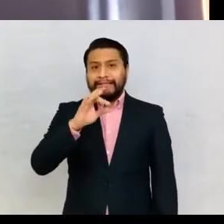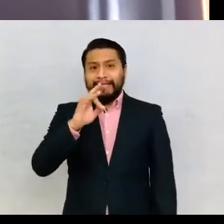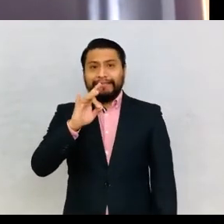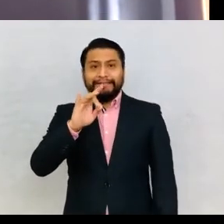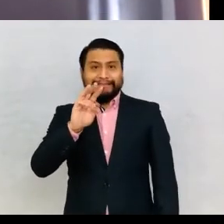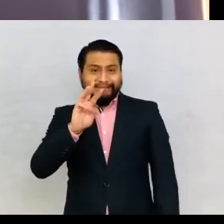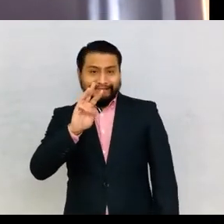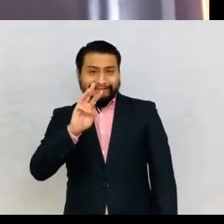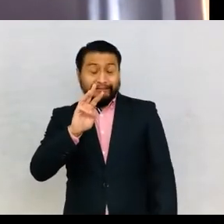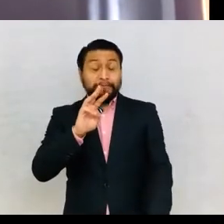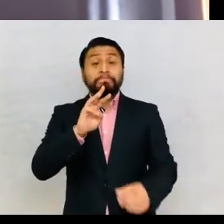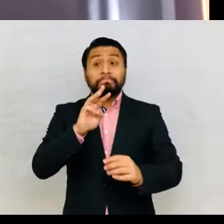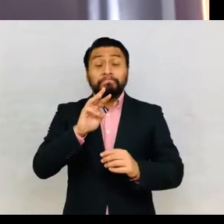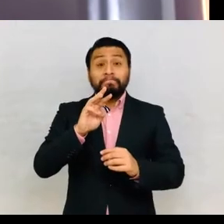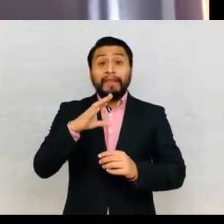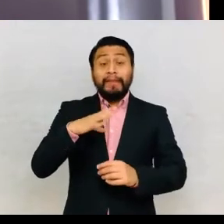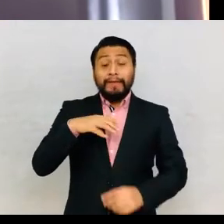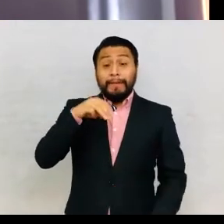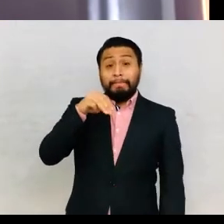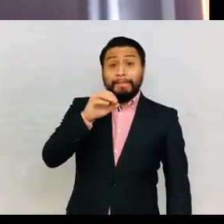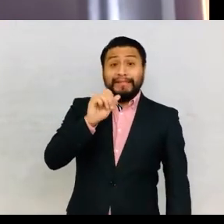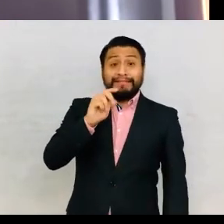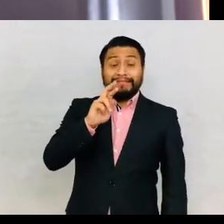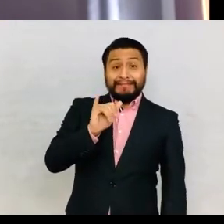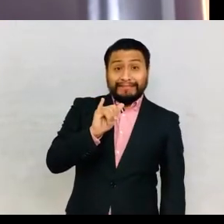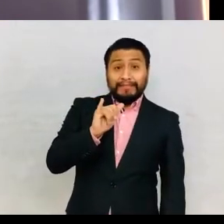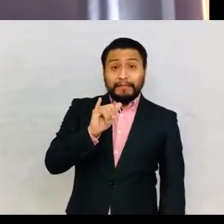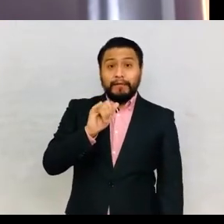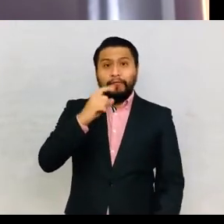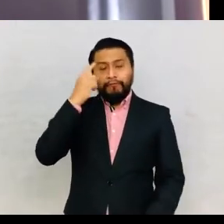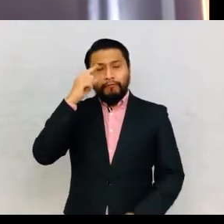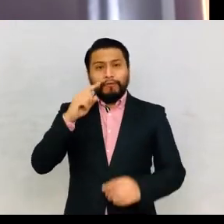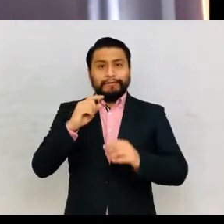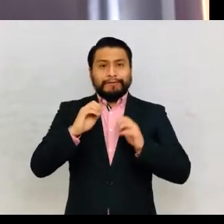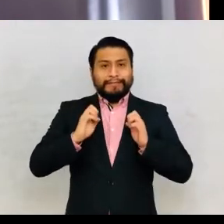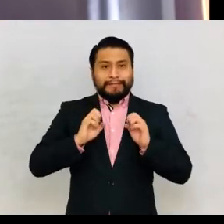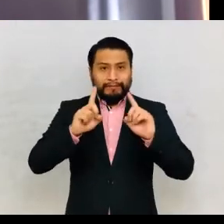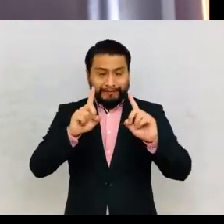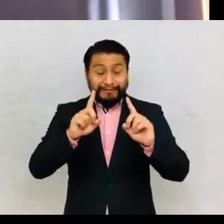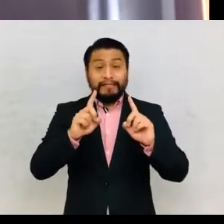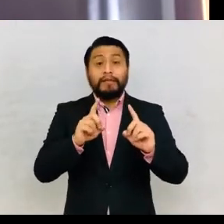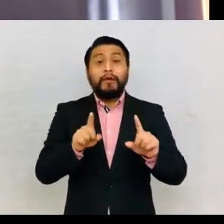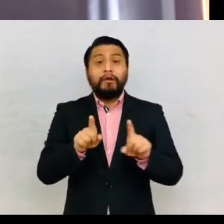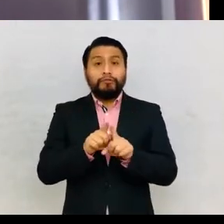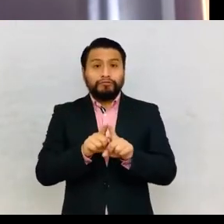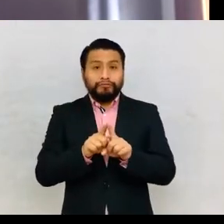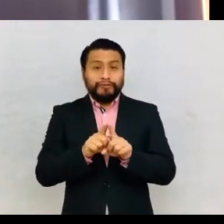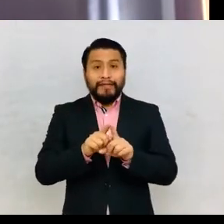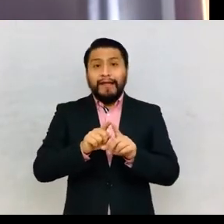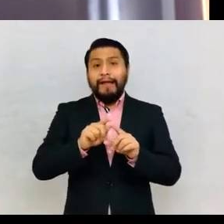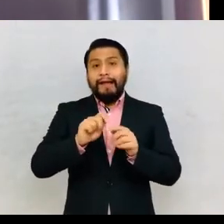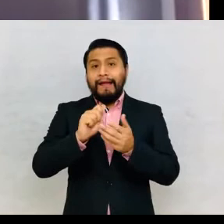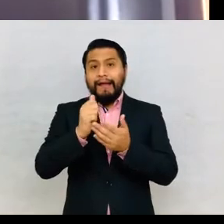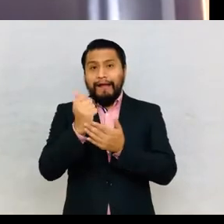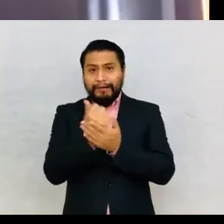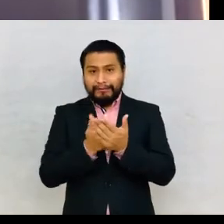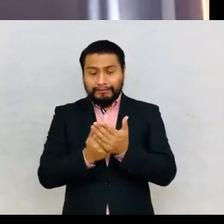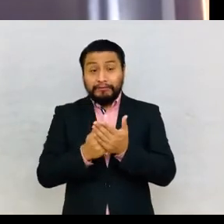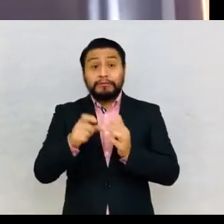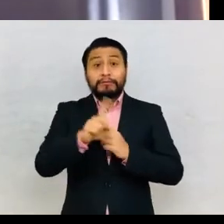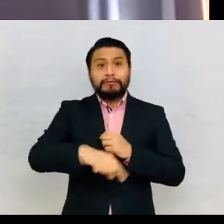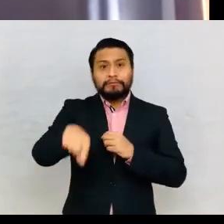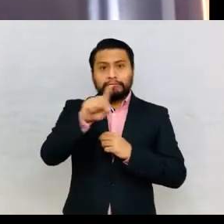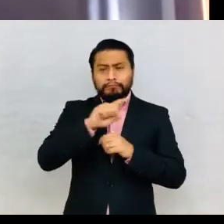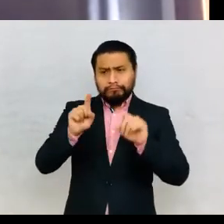organizational work of the Ministry of Public Instruction and Fine Arts, medical forms were created to measure the bodies of